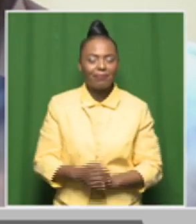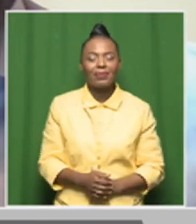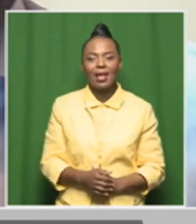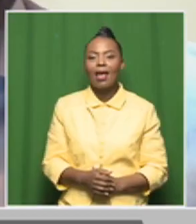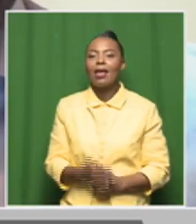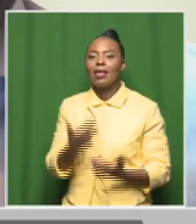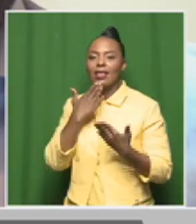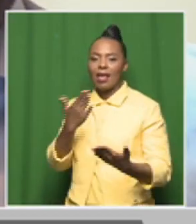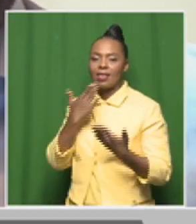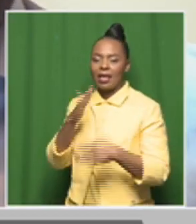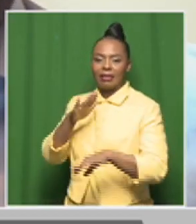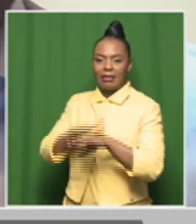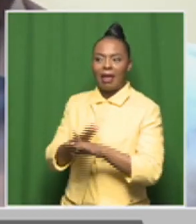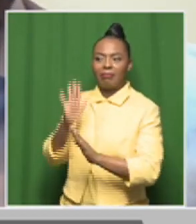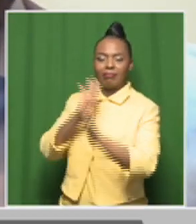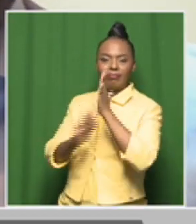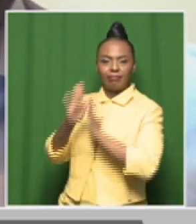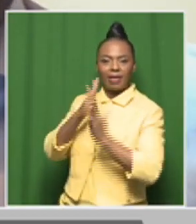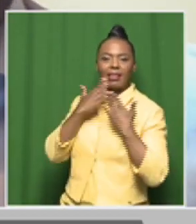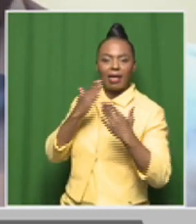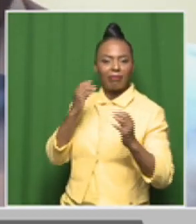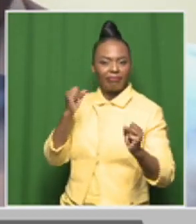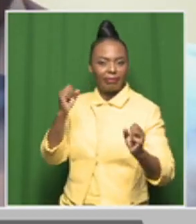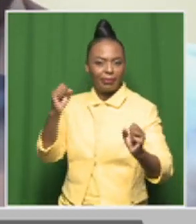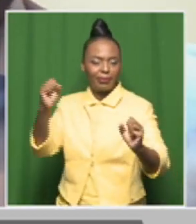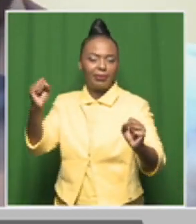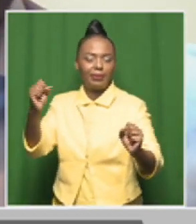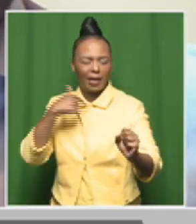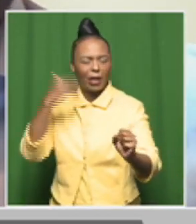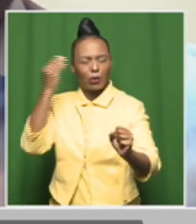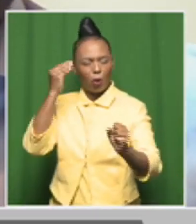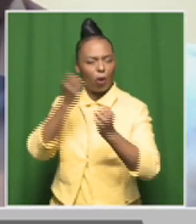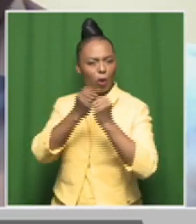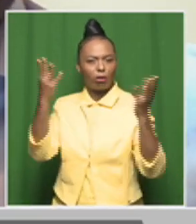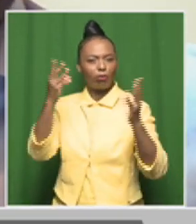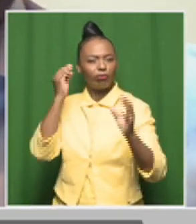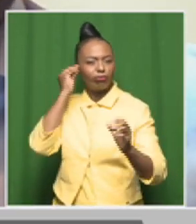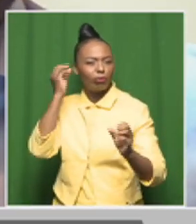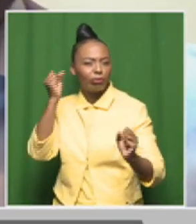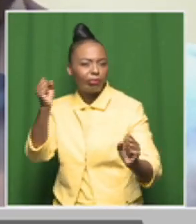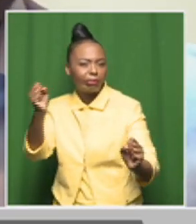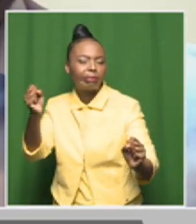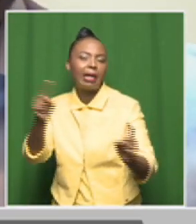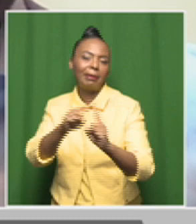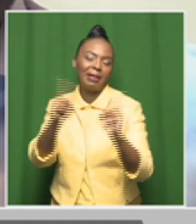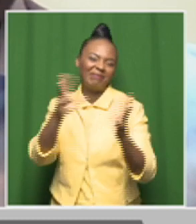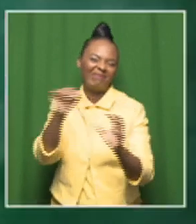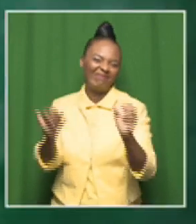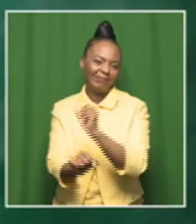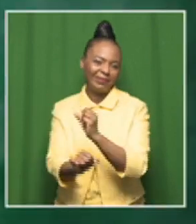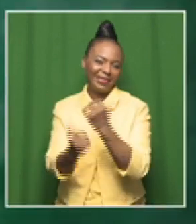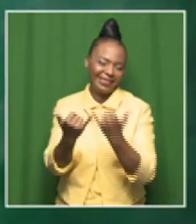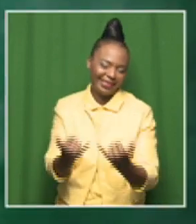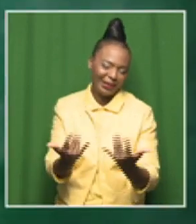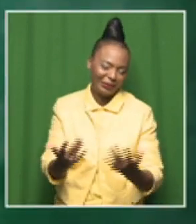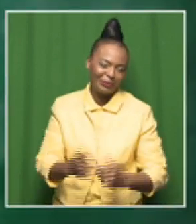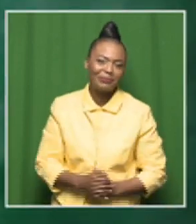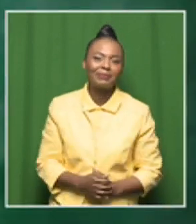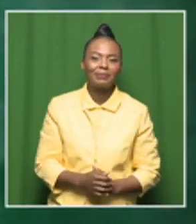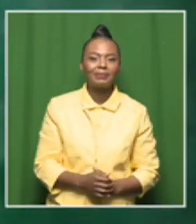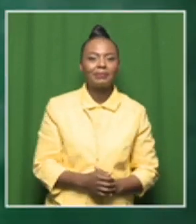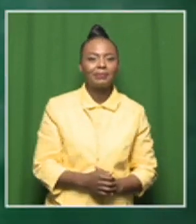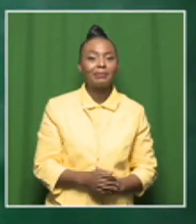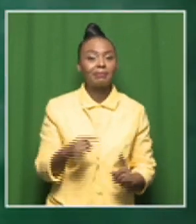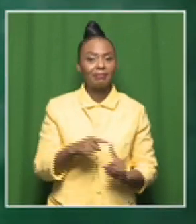Thank you for being part of this conversation to start. I know that there's plenty more to unpack, but we'll leave it there for now. Richard Akwe, Edilution